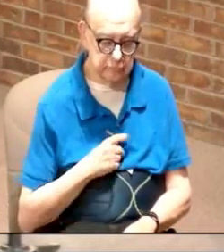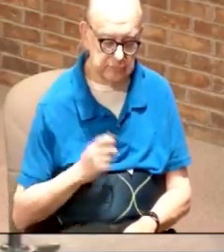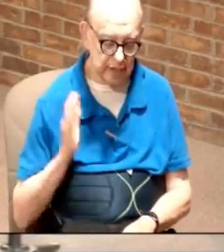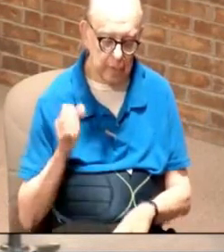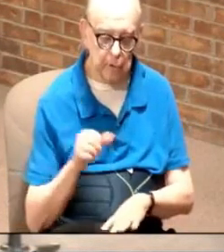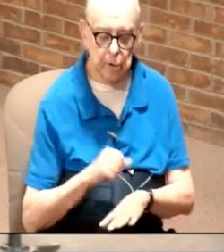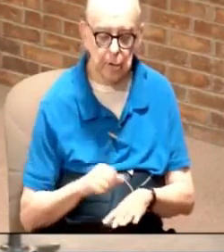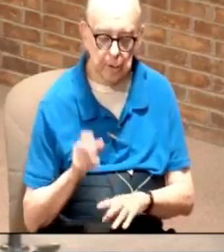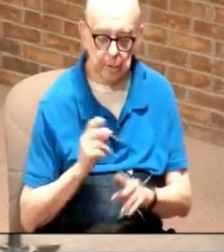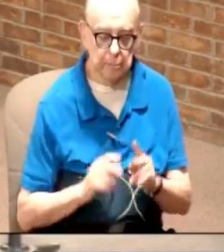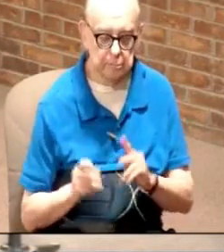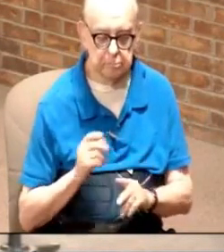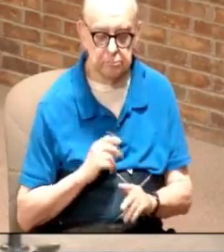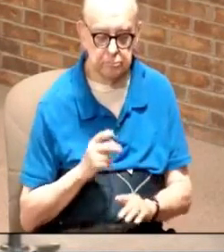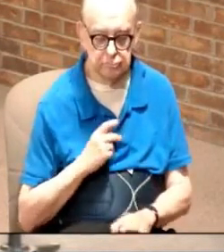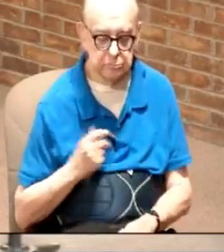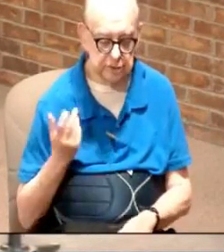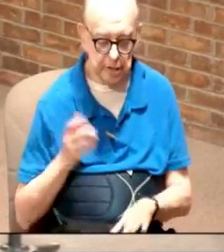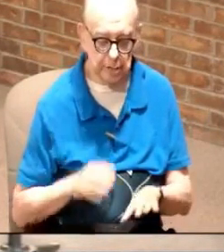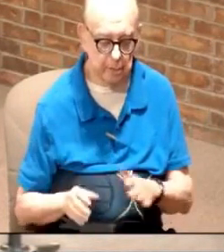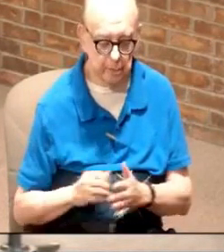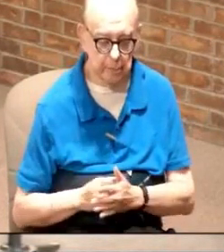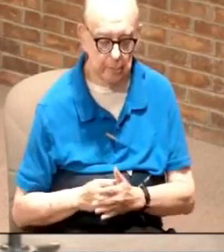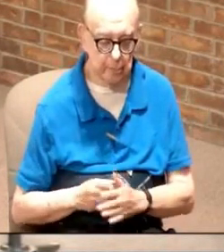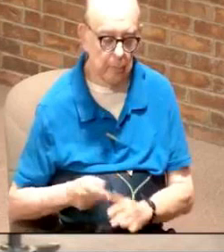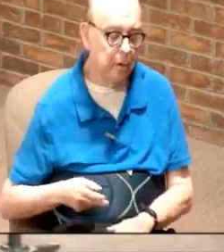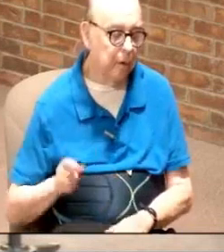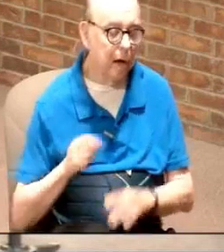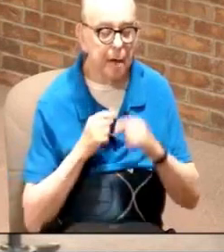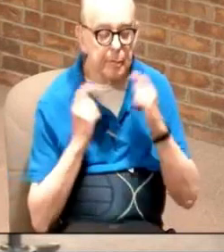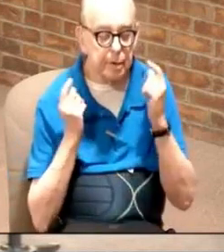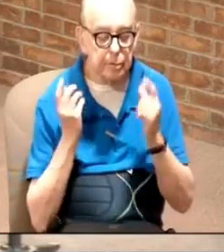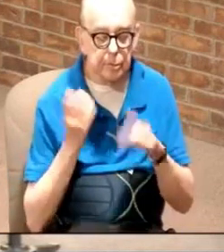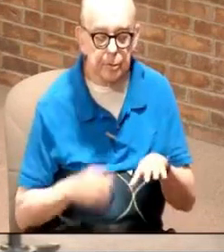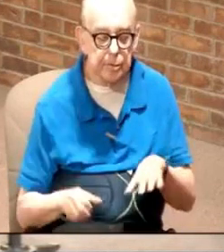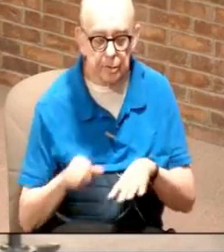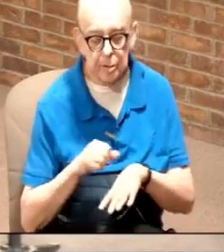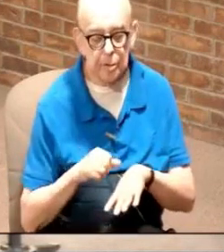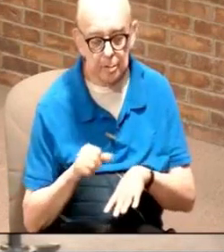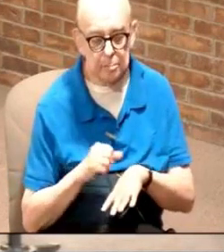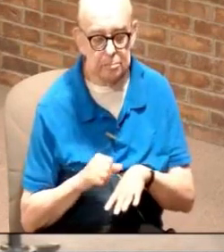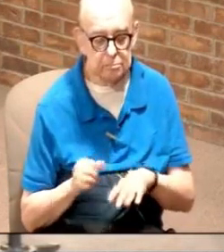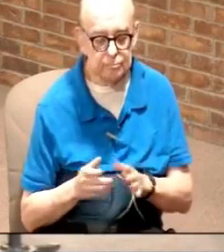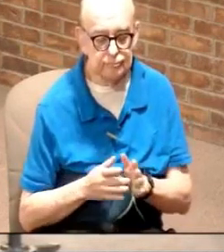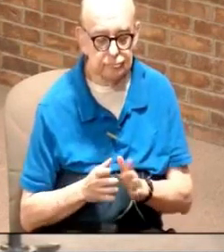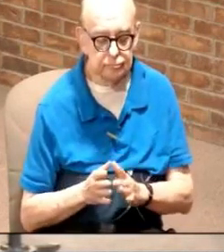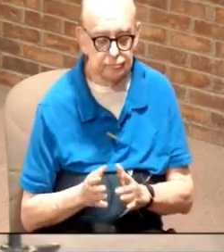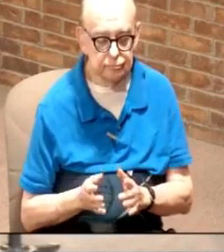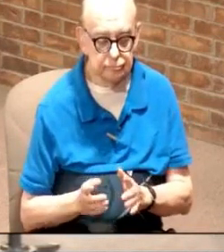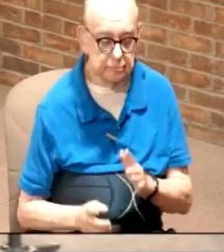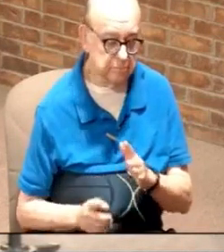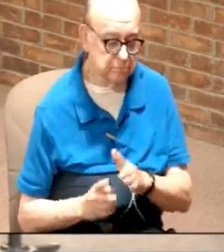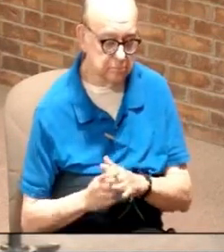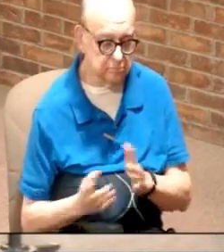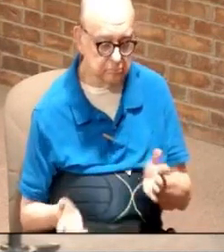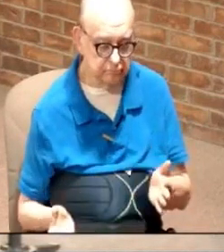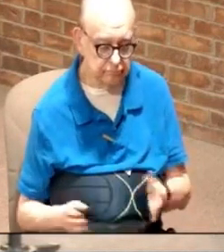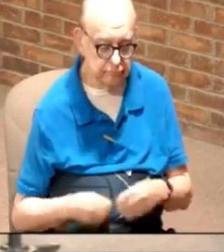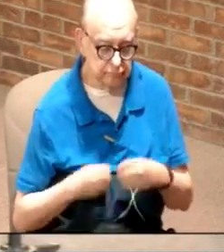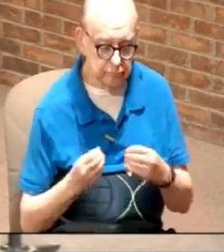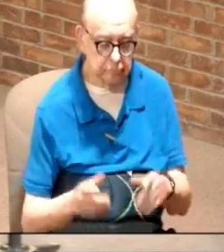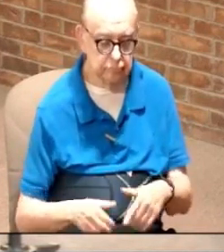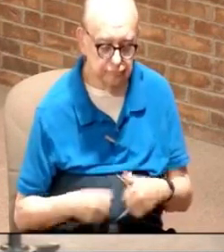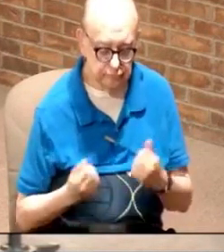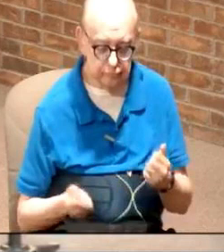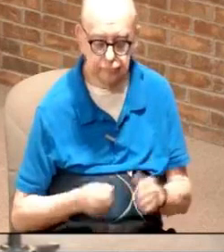people the king would do this or the high priest would do this well when Jesus came along and he gave his